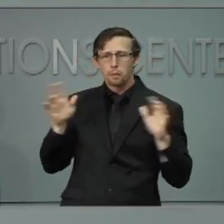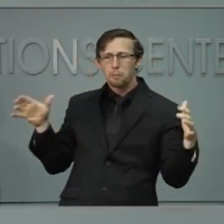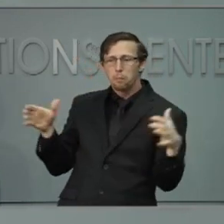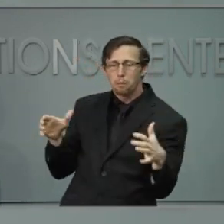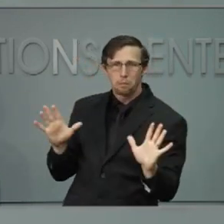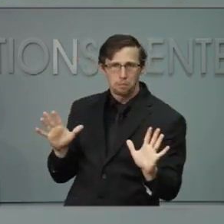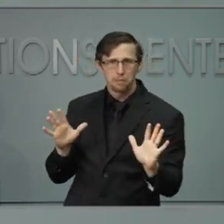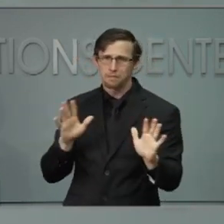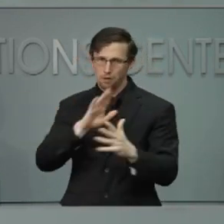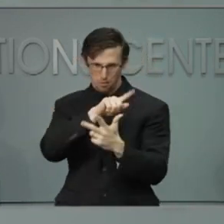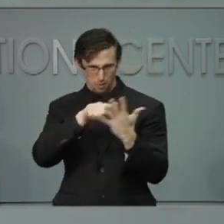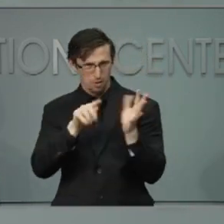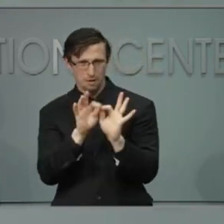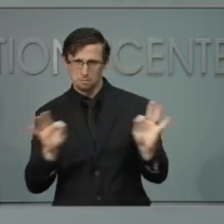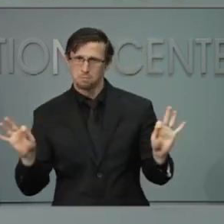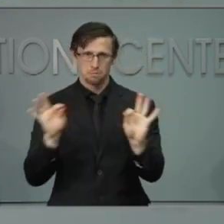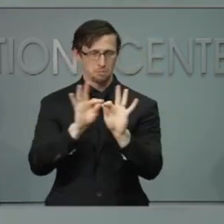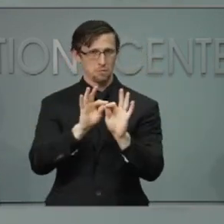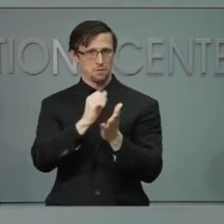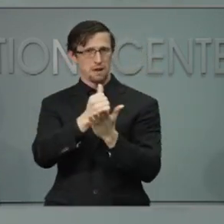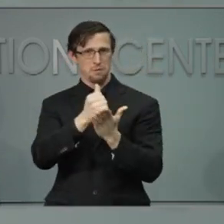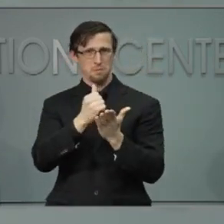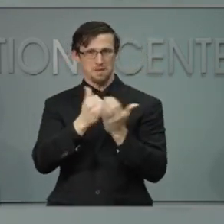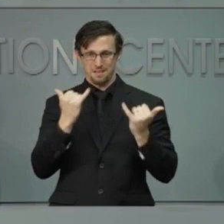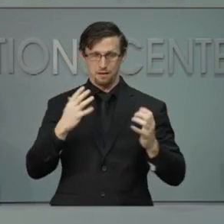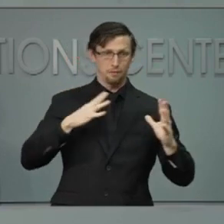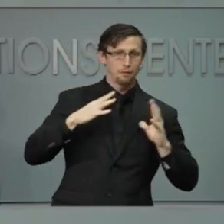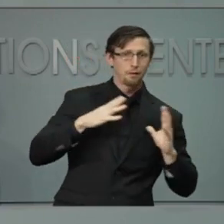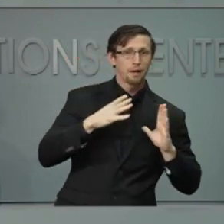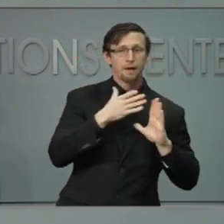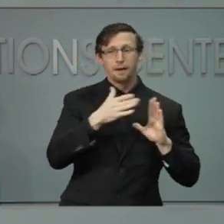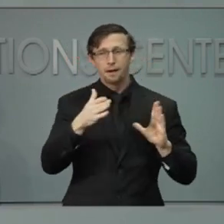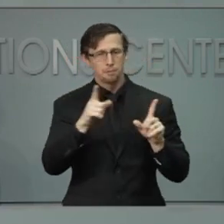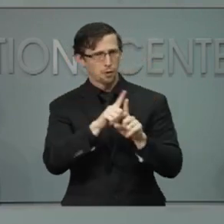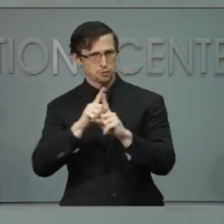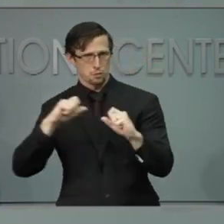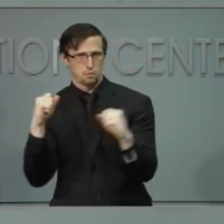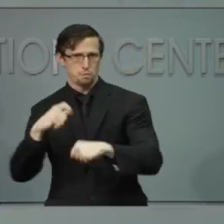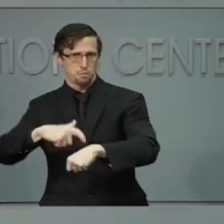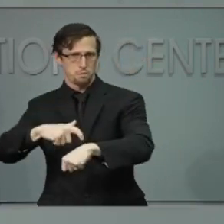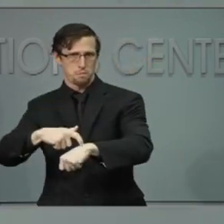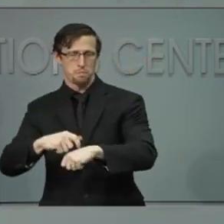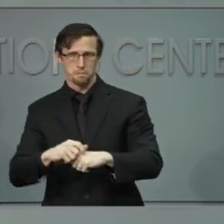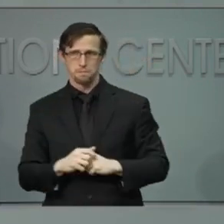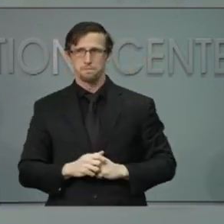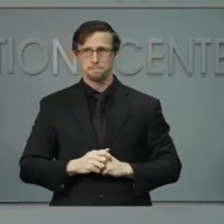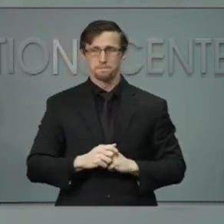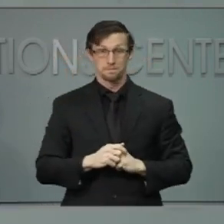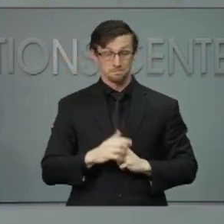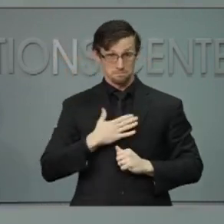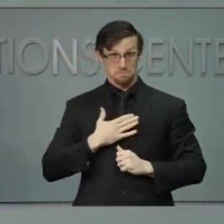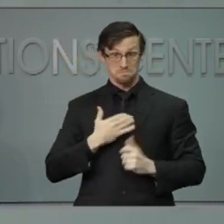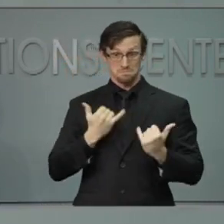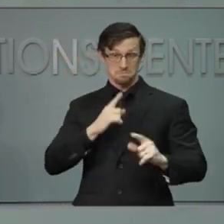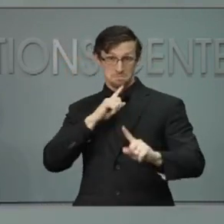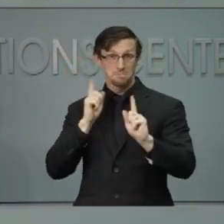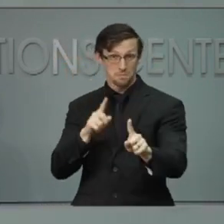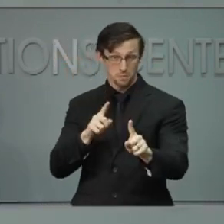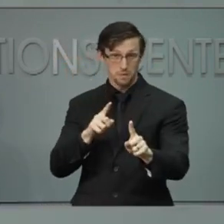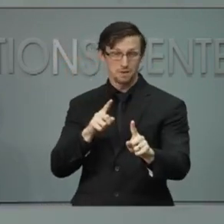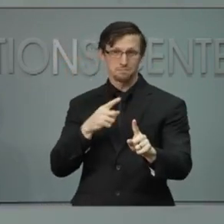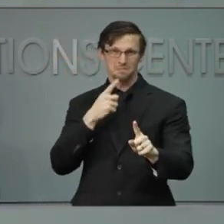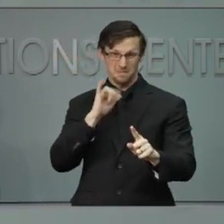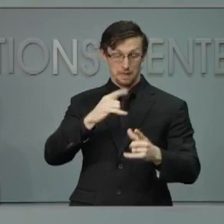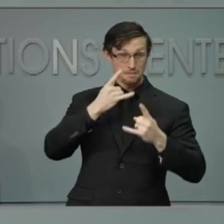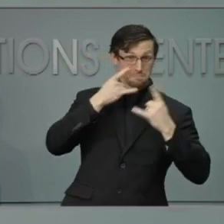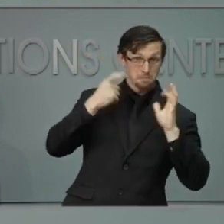critical during the holidays and cold months ahead. The order extends these protections through December the